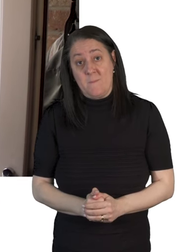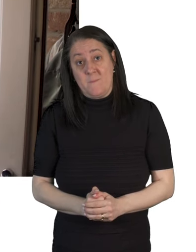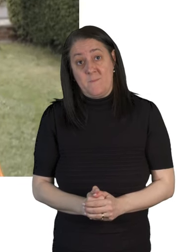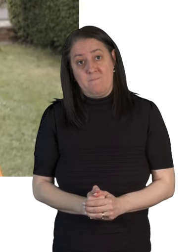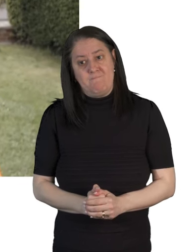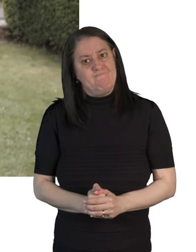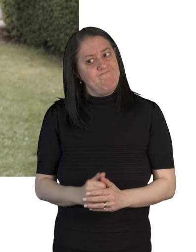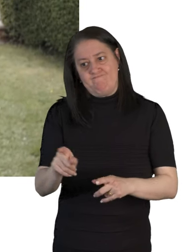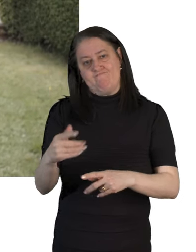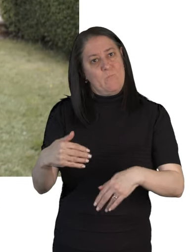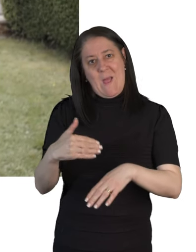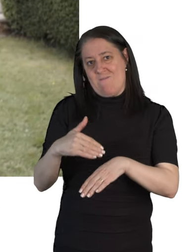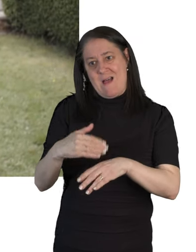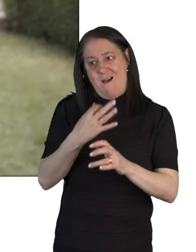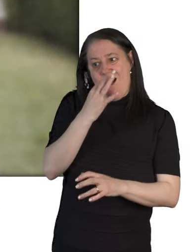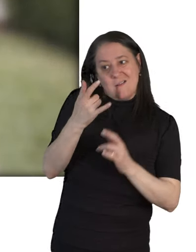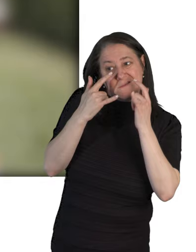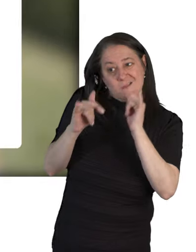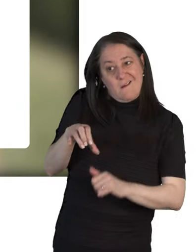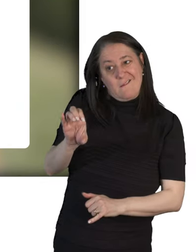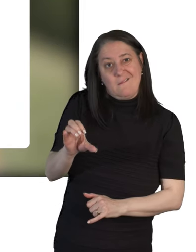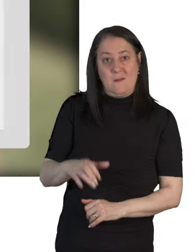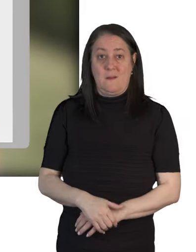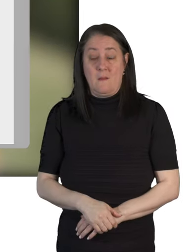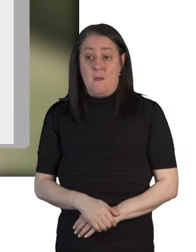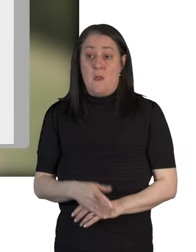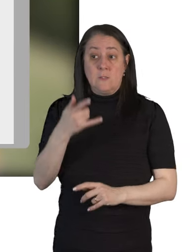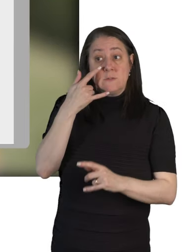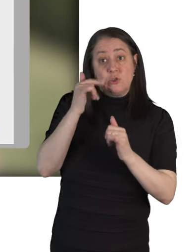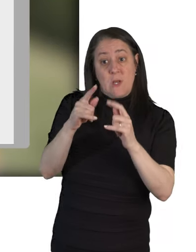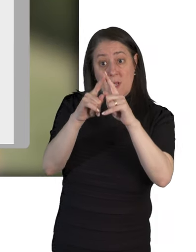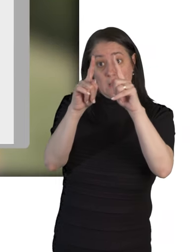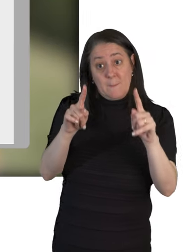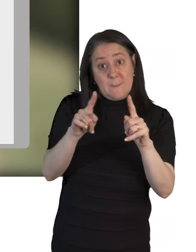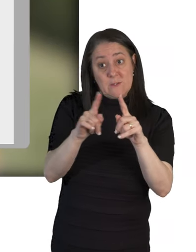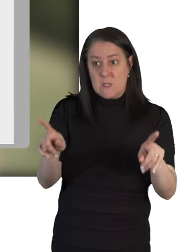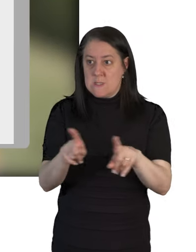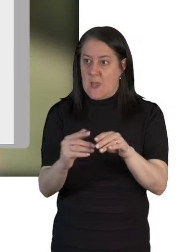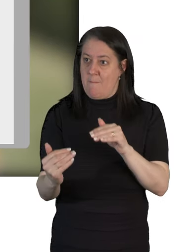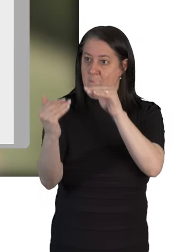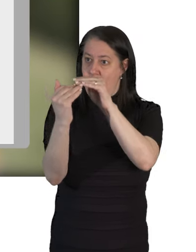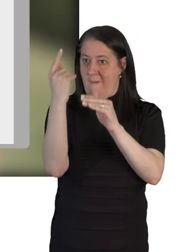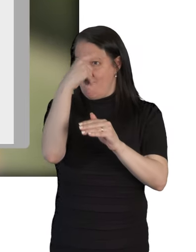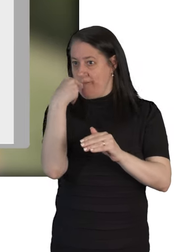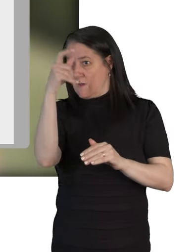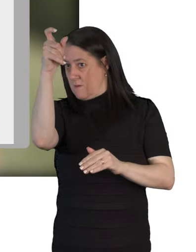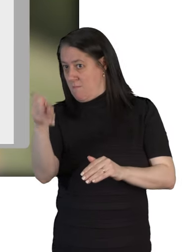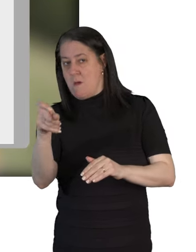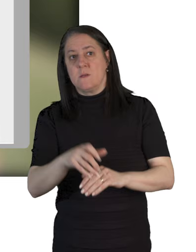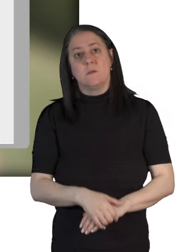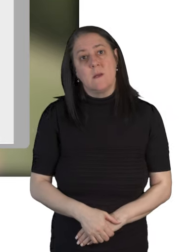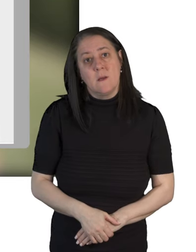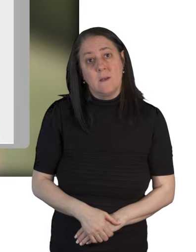They'll not be offended if you ask to see their ID. Check the photo on the ID looks the same as the person on your doorstep.